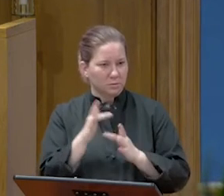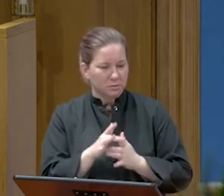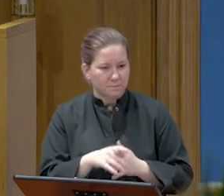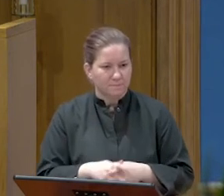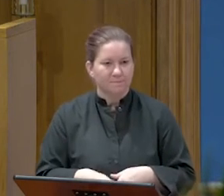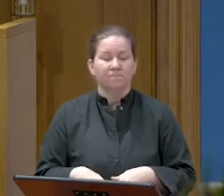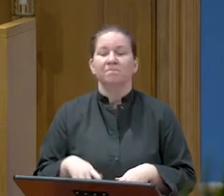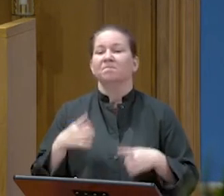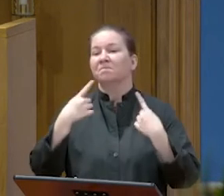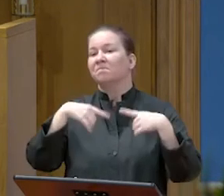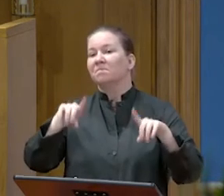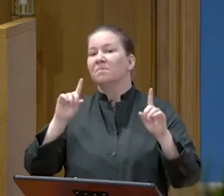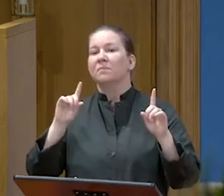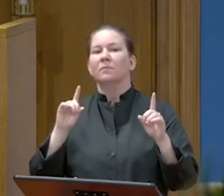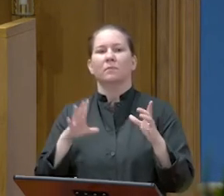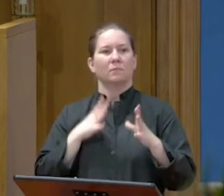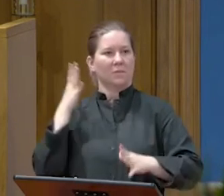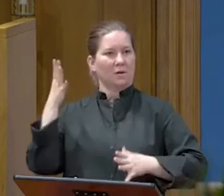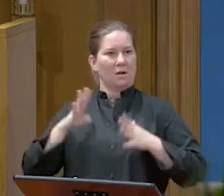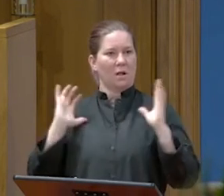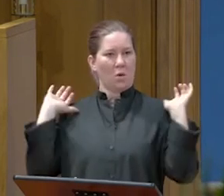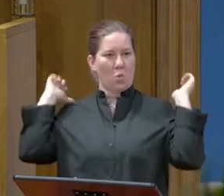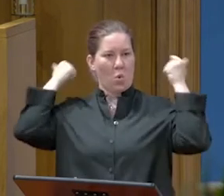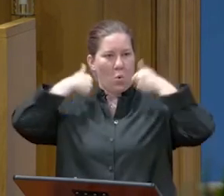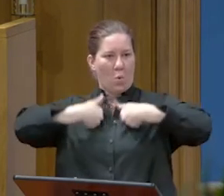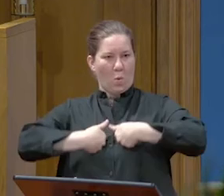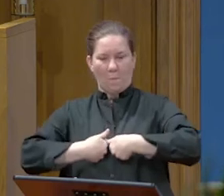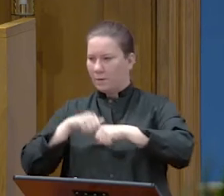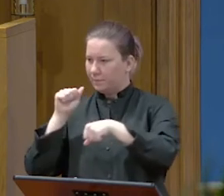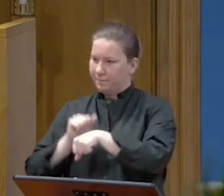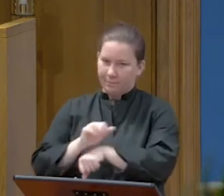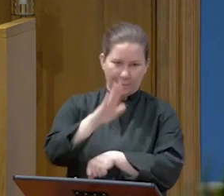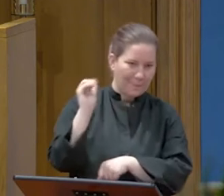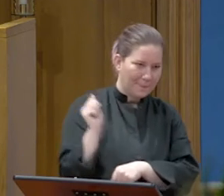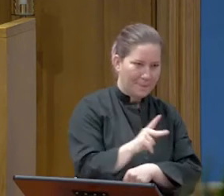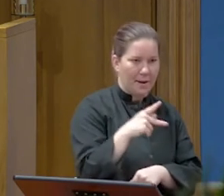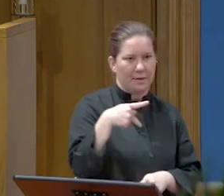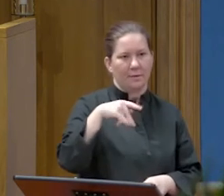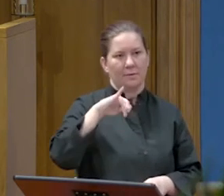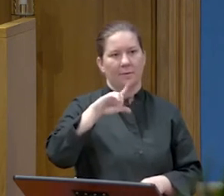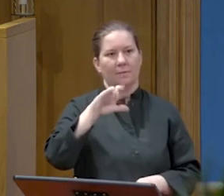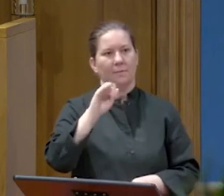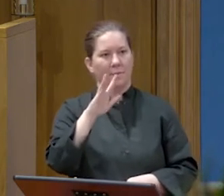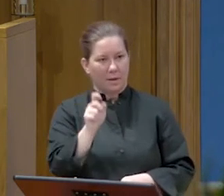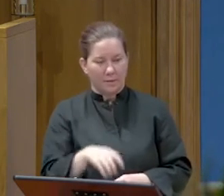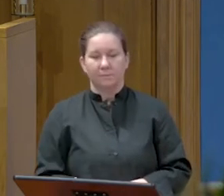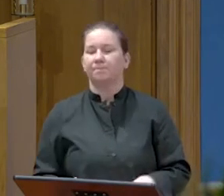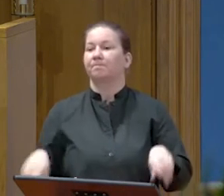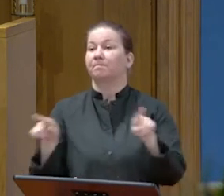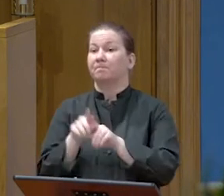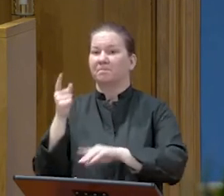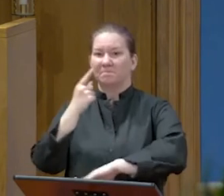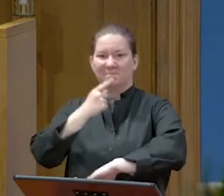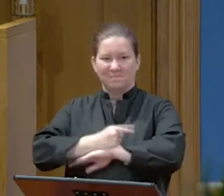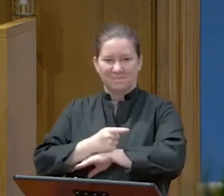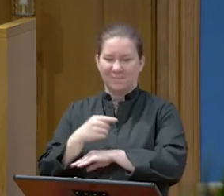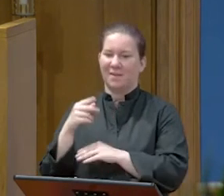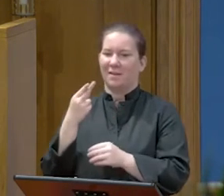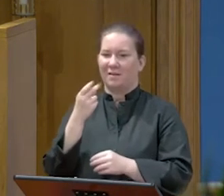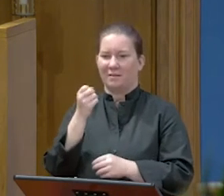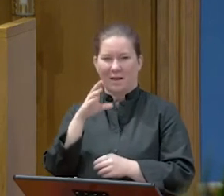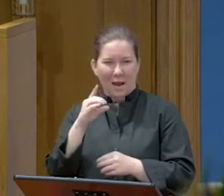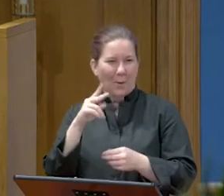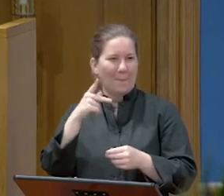elegant robe on him and sent him back to Pilate. That same day, Herod and Pilate became friends with each other.